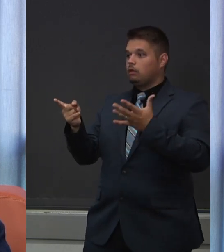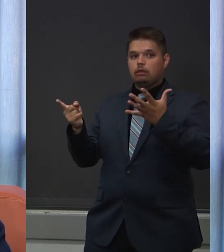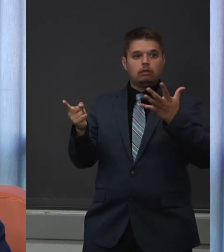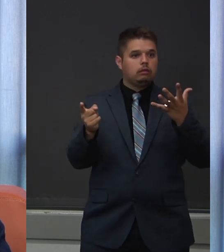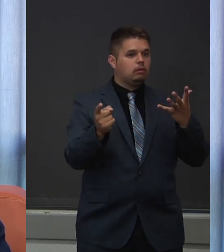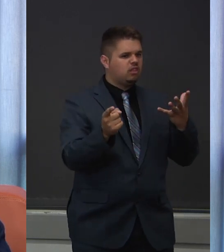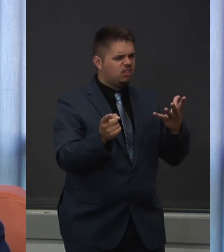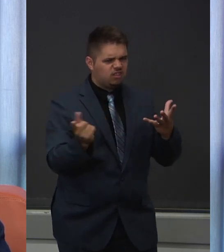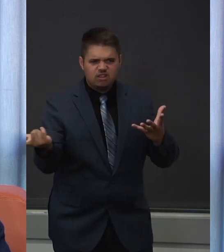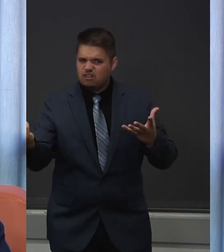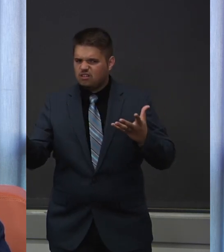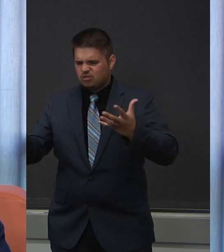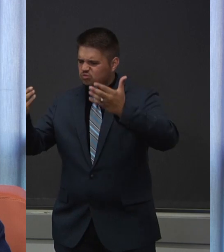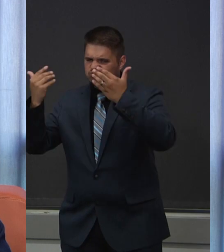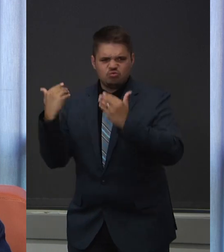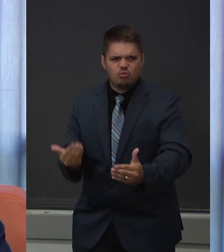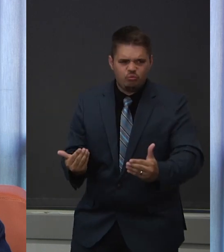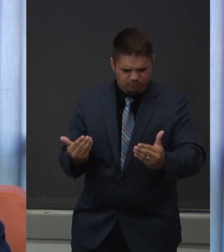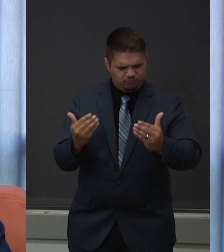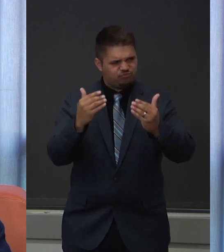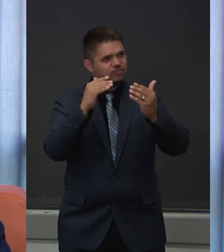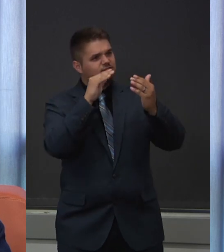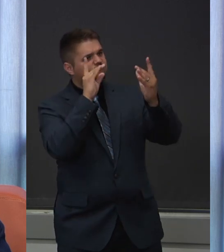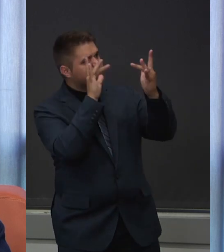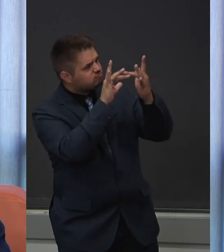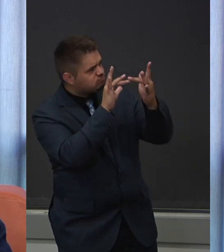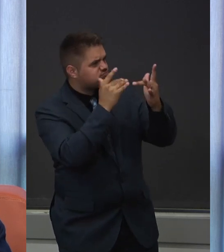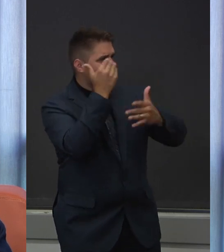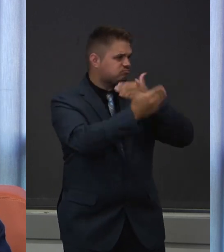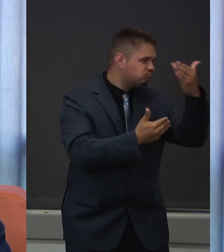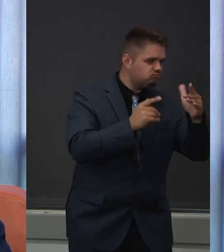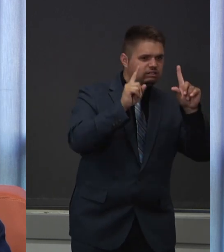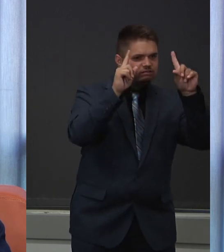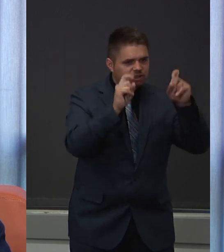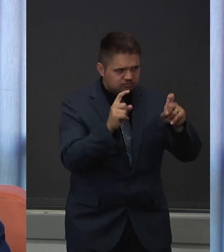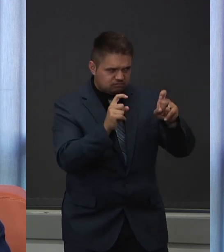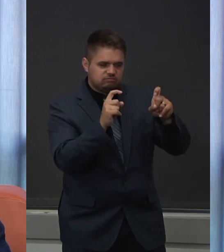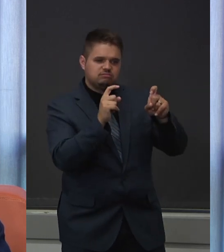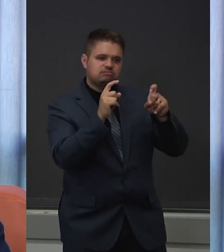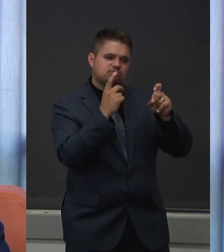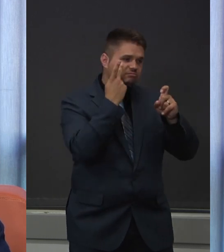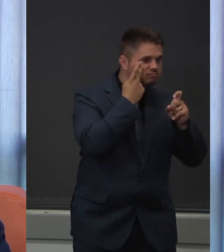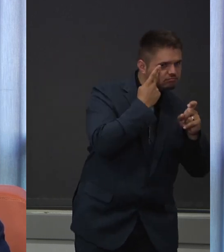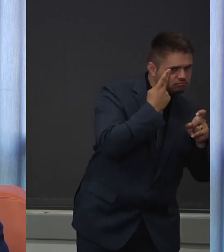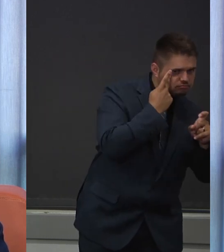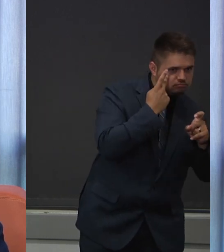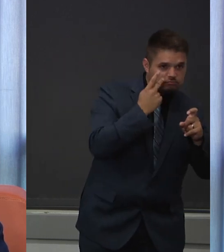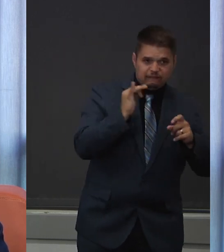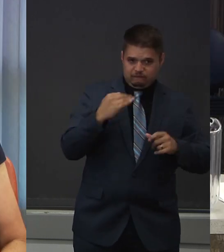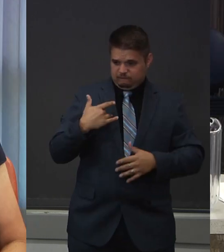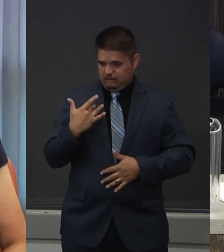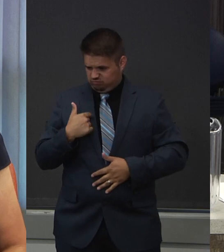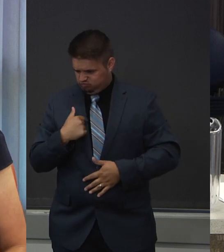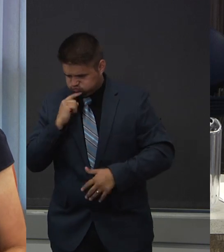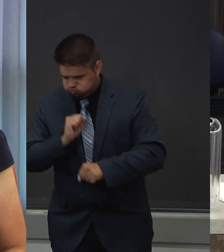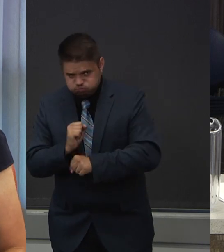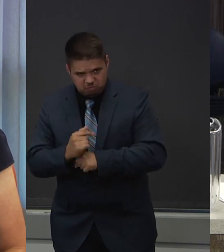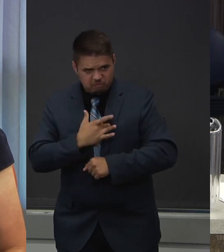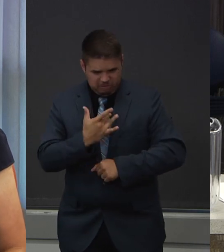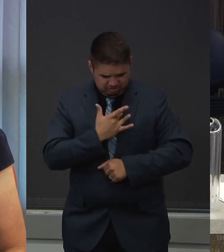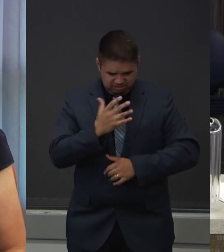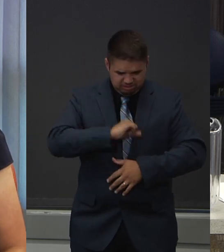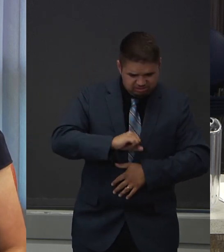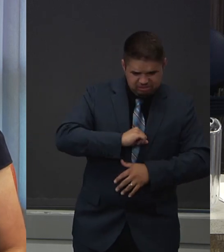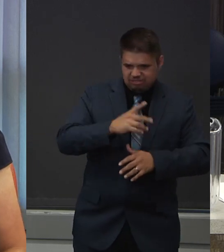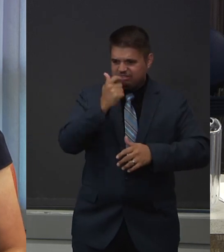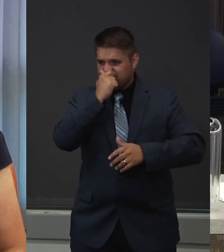that would be definitely something to consider testing or if you develop symptoms, of course. The next question